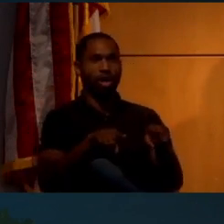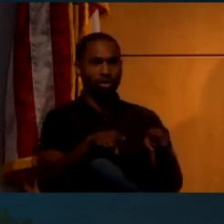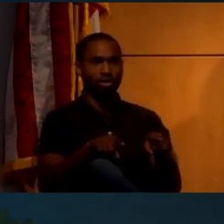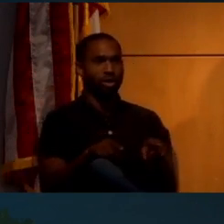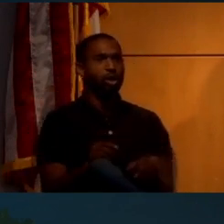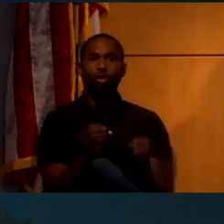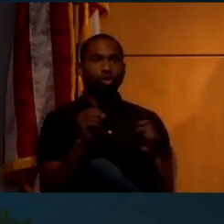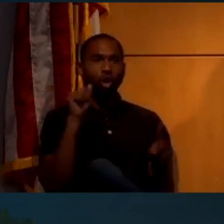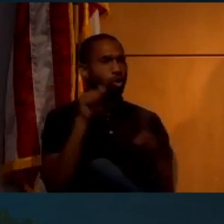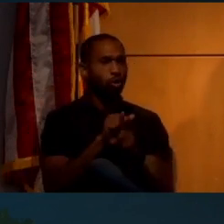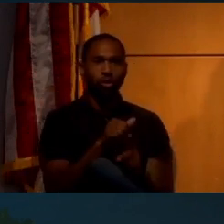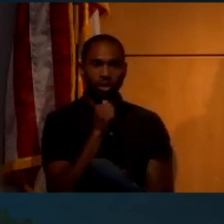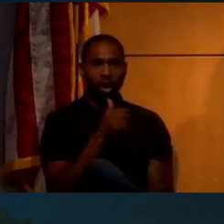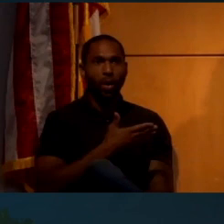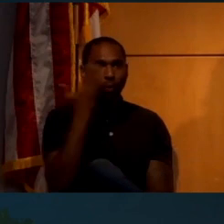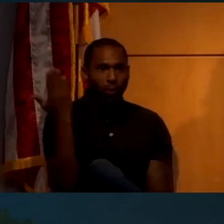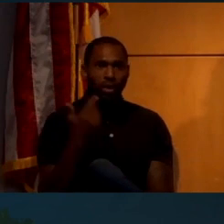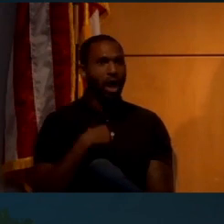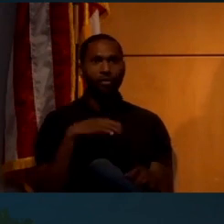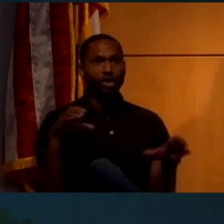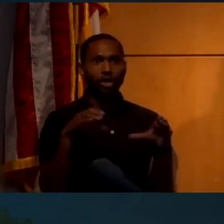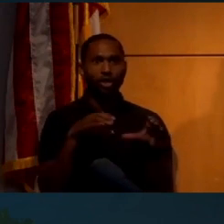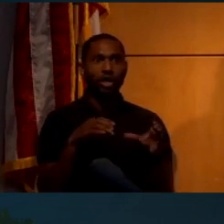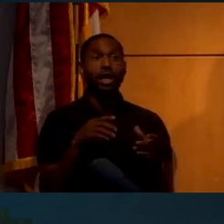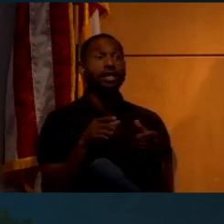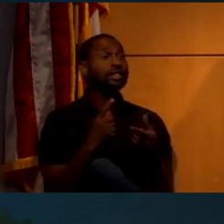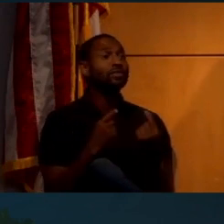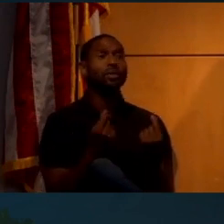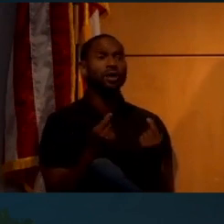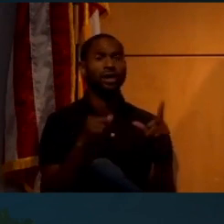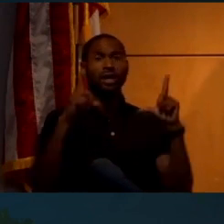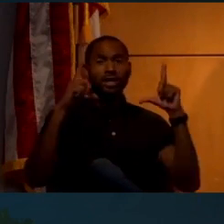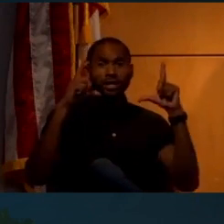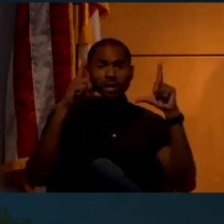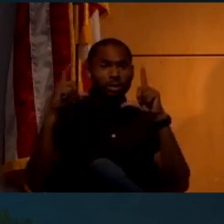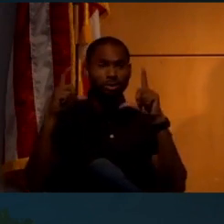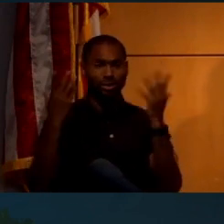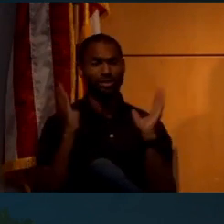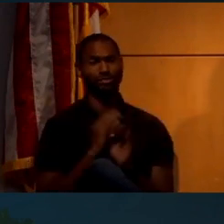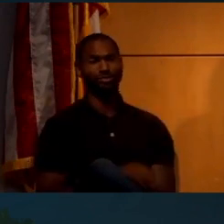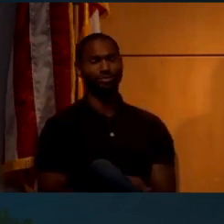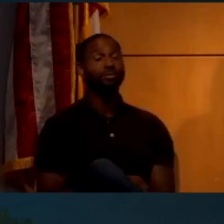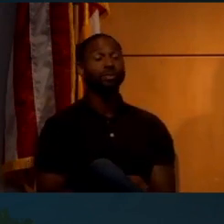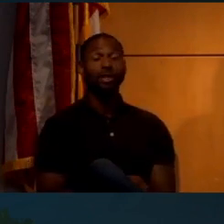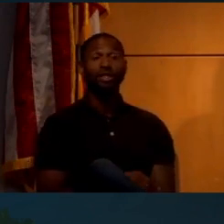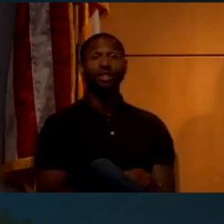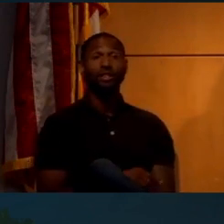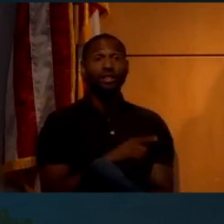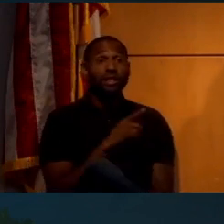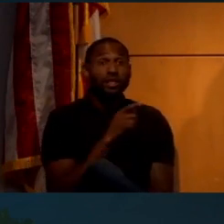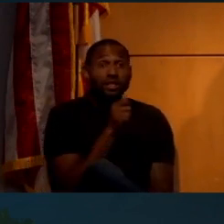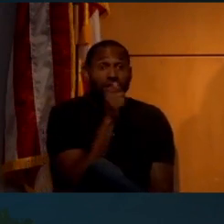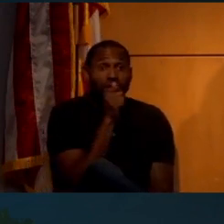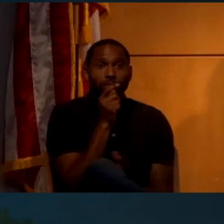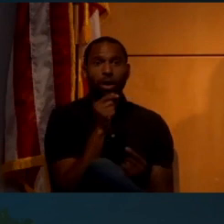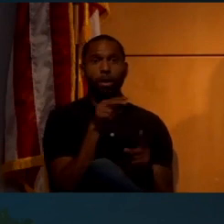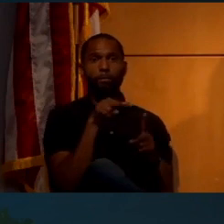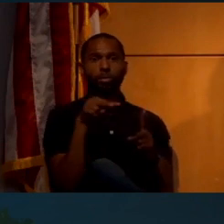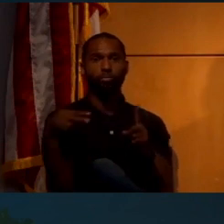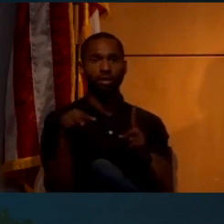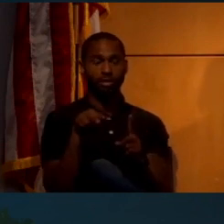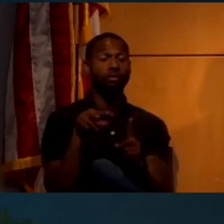There is no trickery here. I've not done anything except take pictures of these. And the secret to this is perspective.